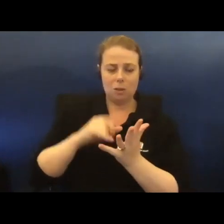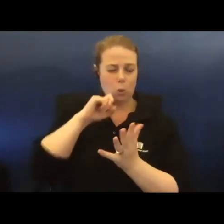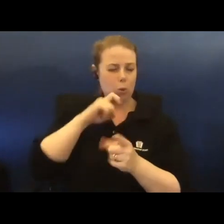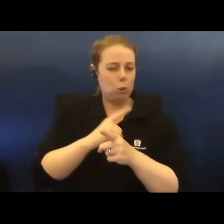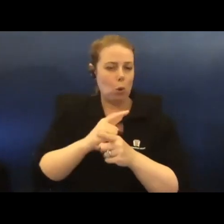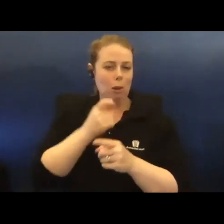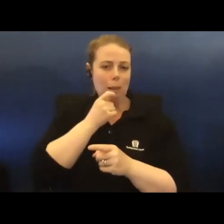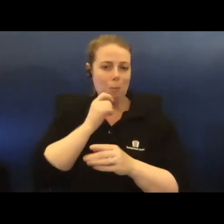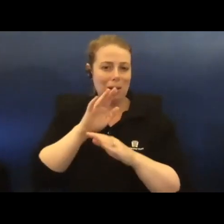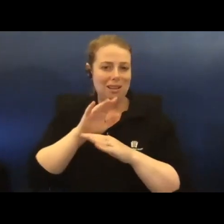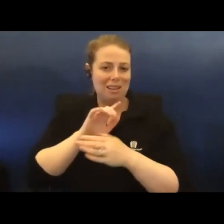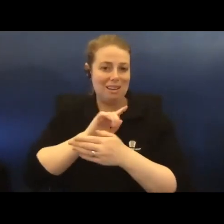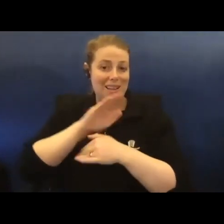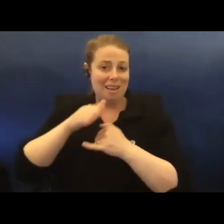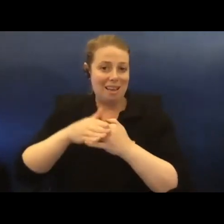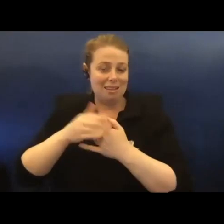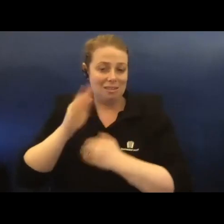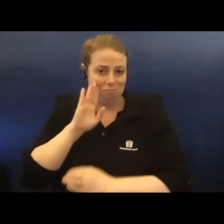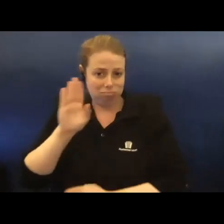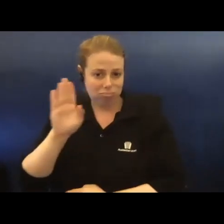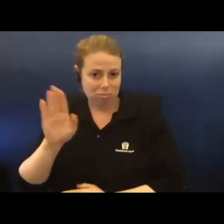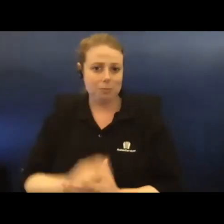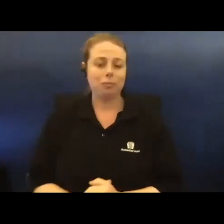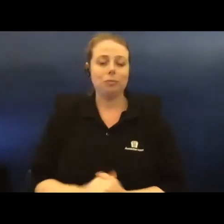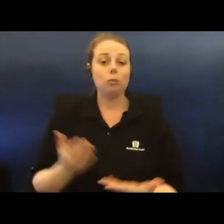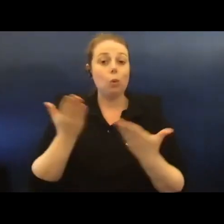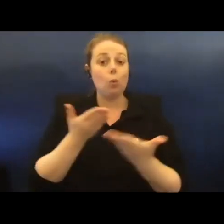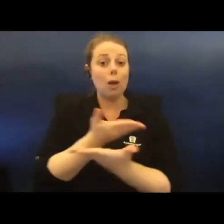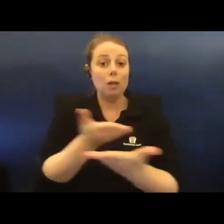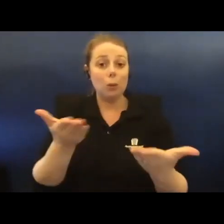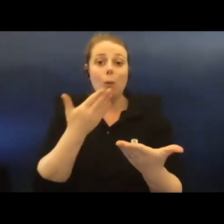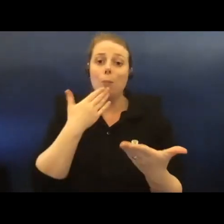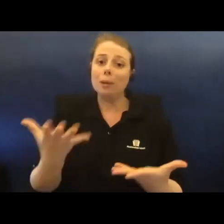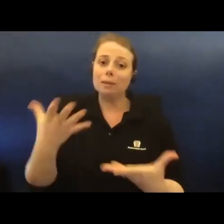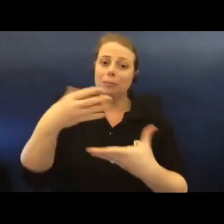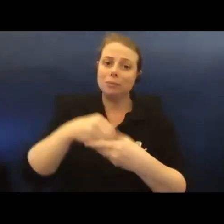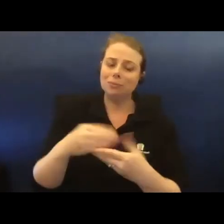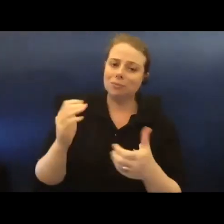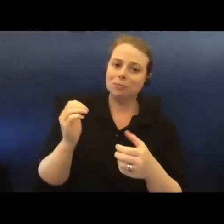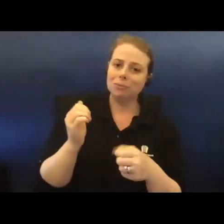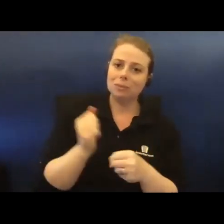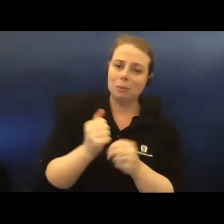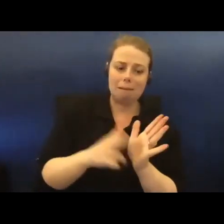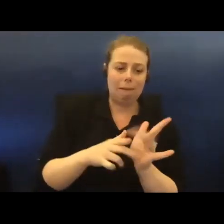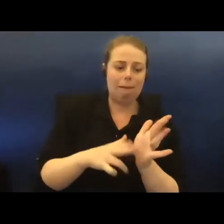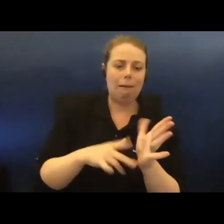at the end of this lecture. Wherever you are, please join me in making Nina very, very welcome.